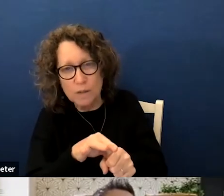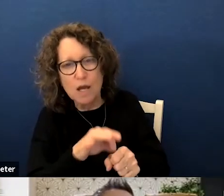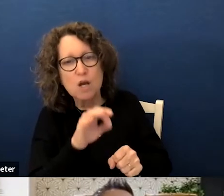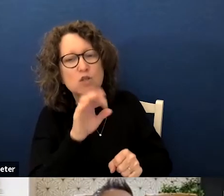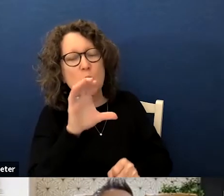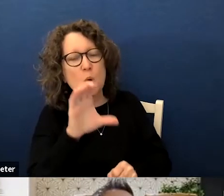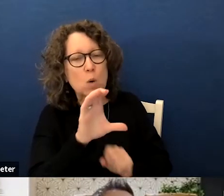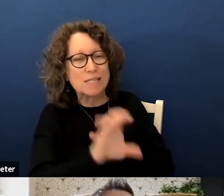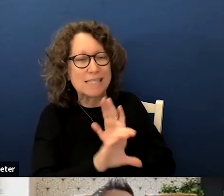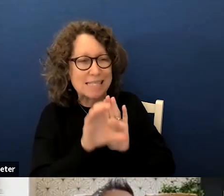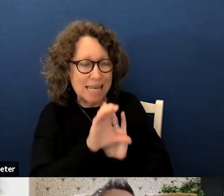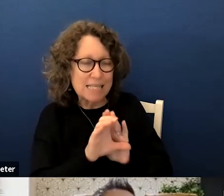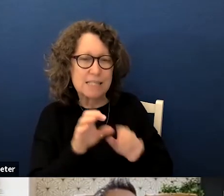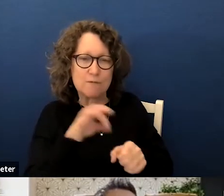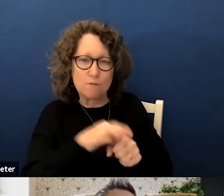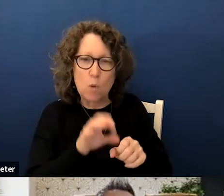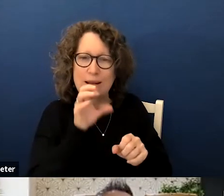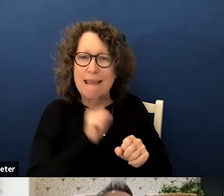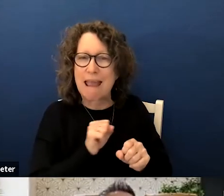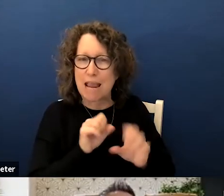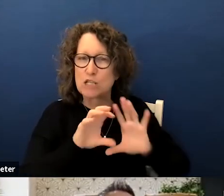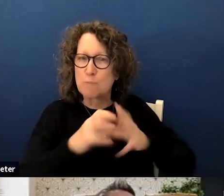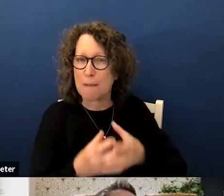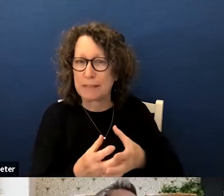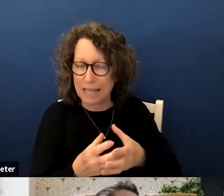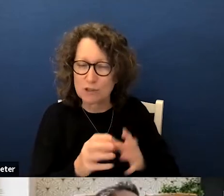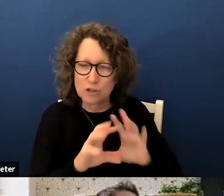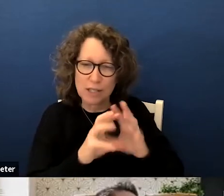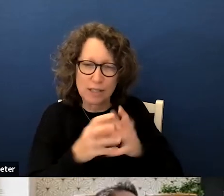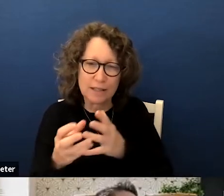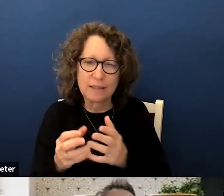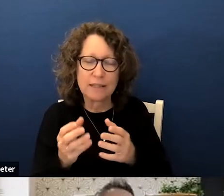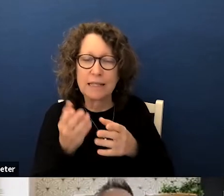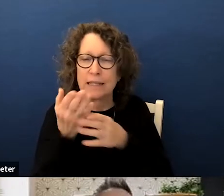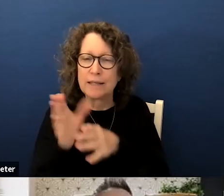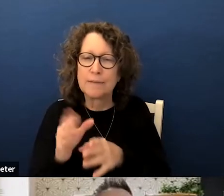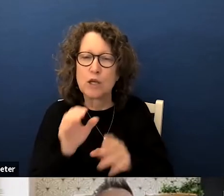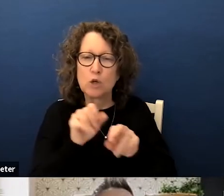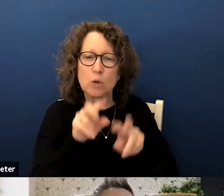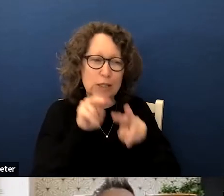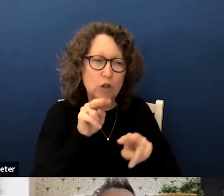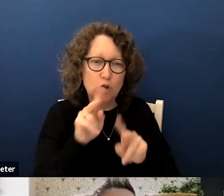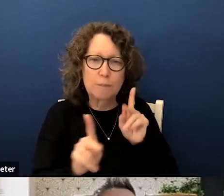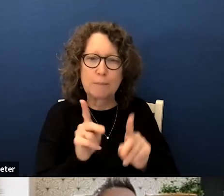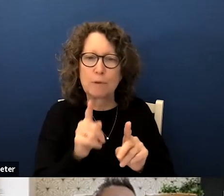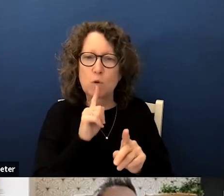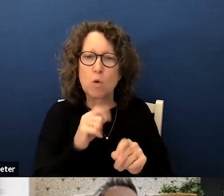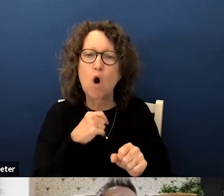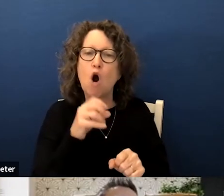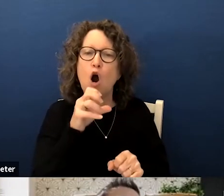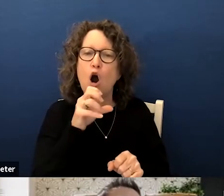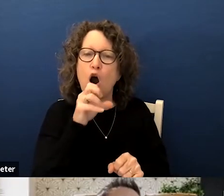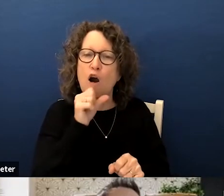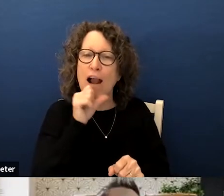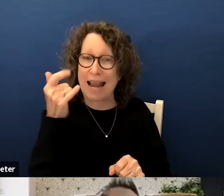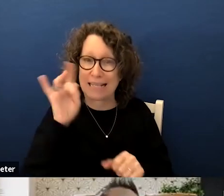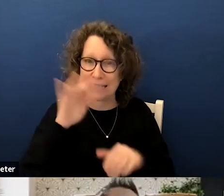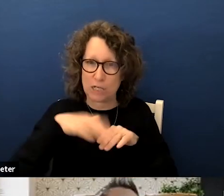age population so the way it breaks it down is um you need to look at those that are of voting age